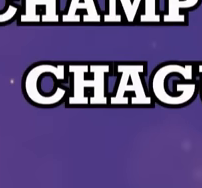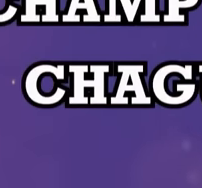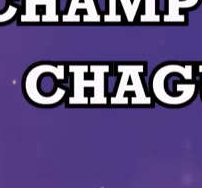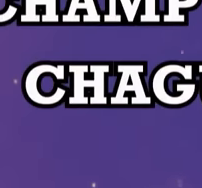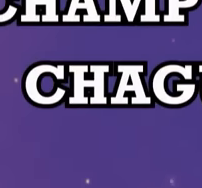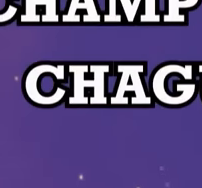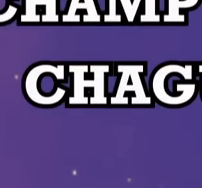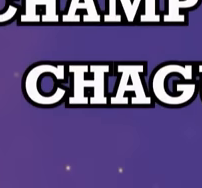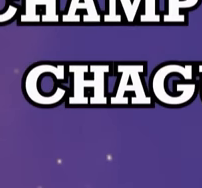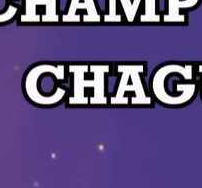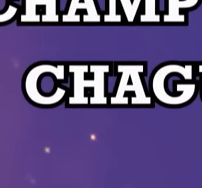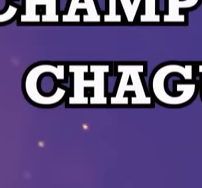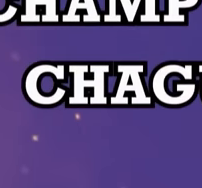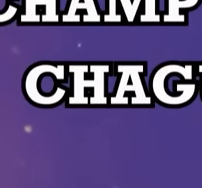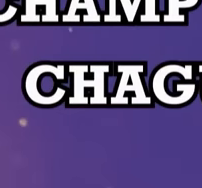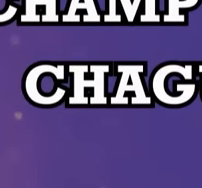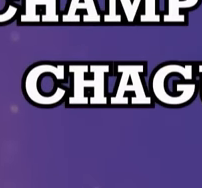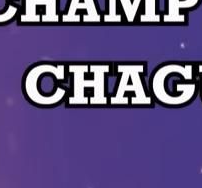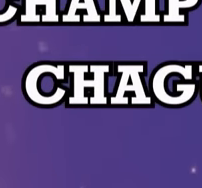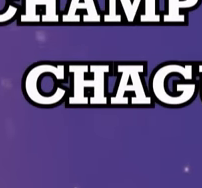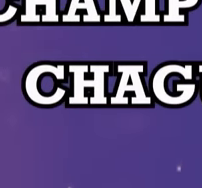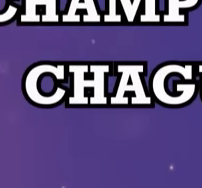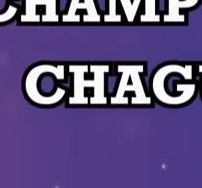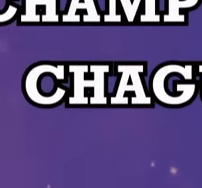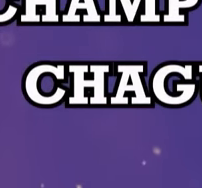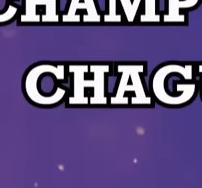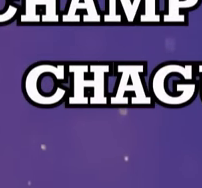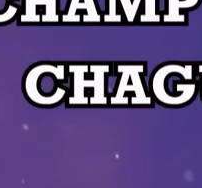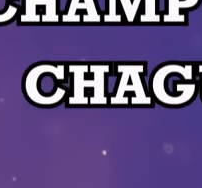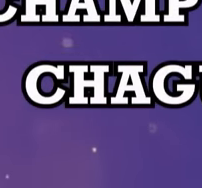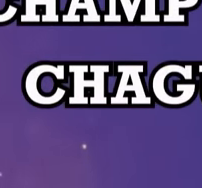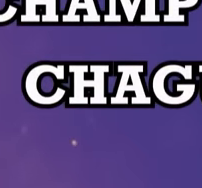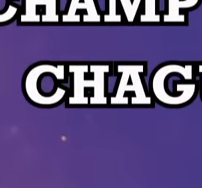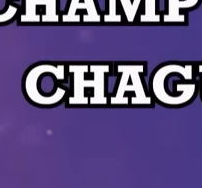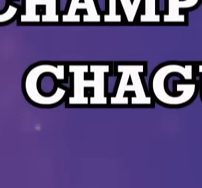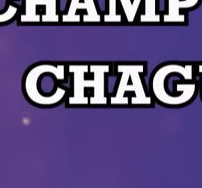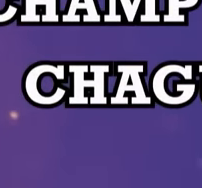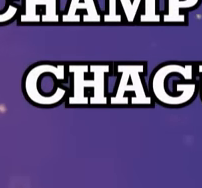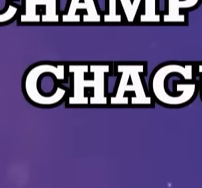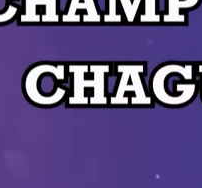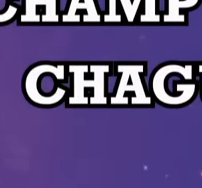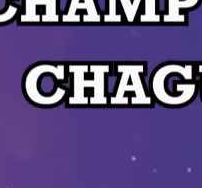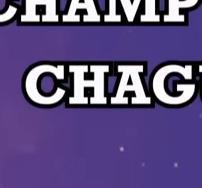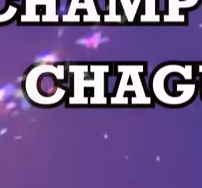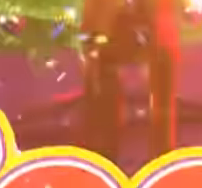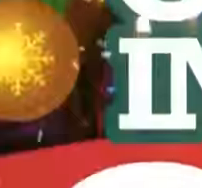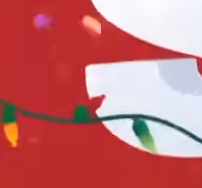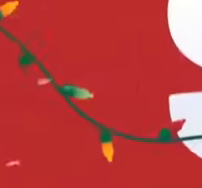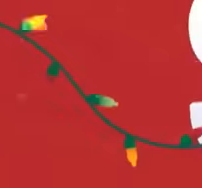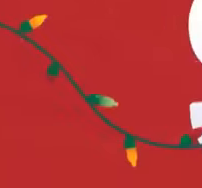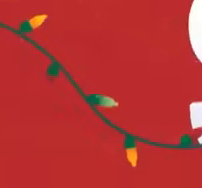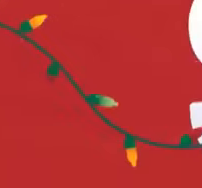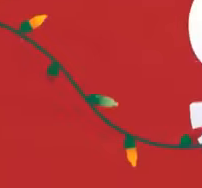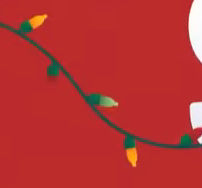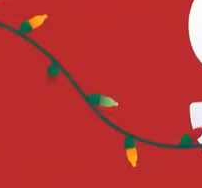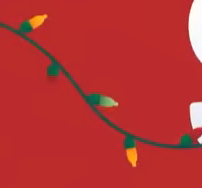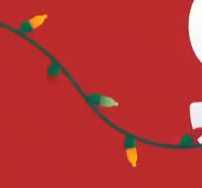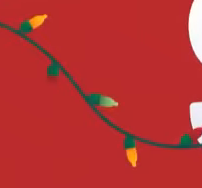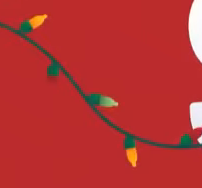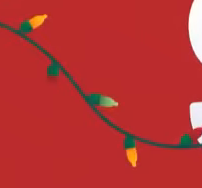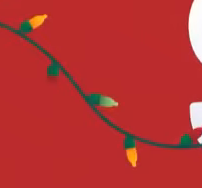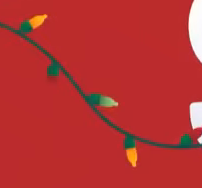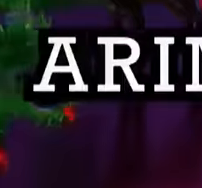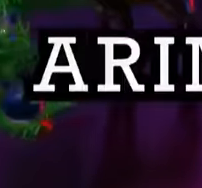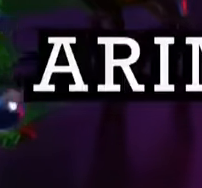five pack, $14.95. Buy three, get one, five pack free. Barbecue sauce, buy three, get one free. Shop now at Foodbasket,